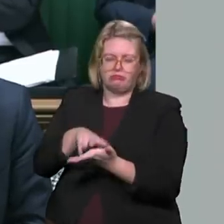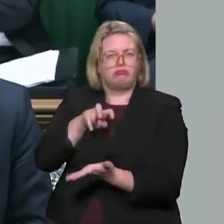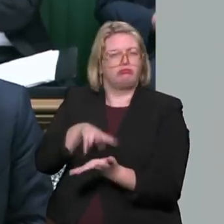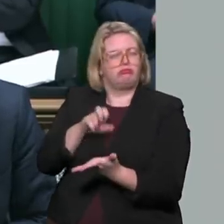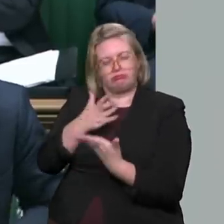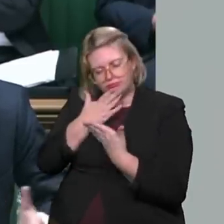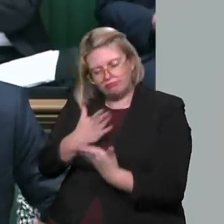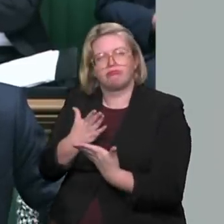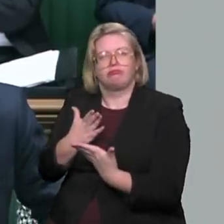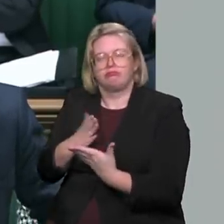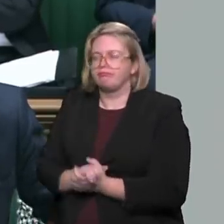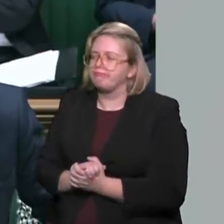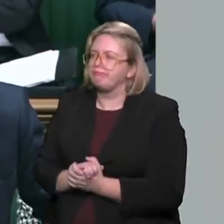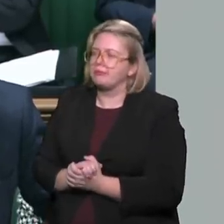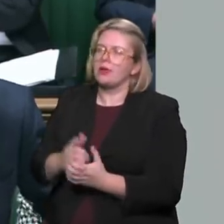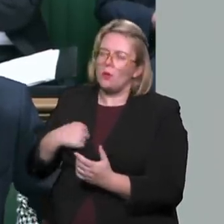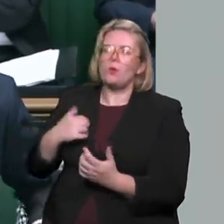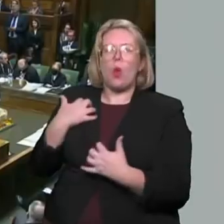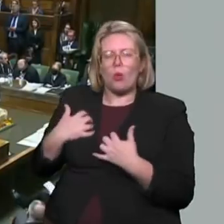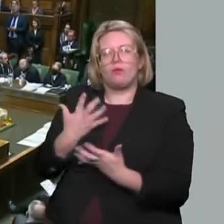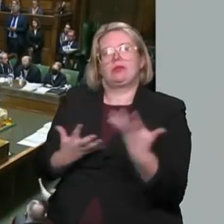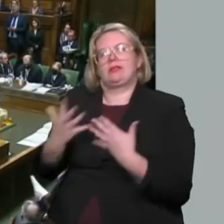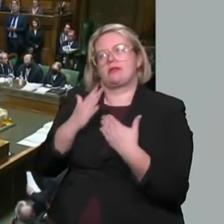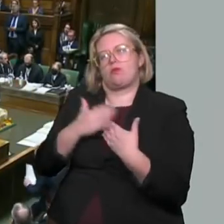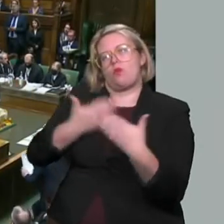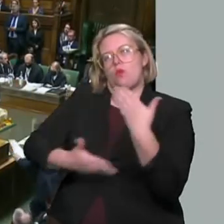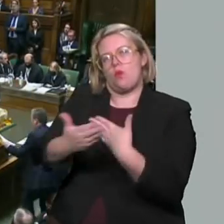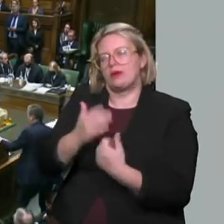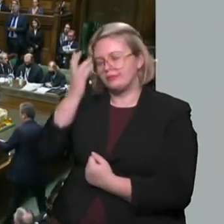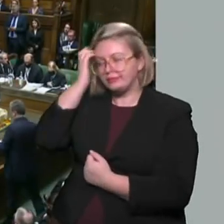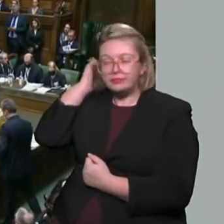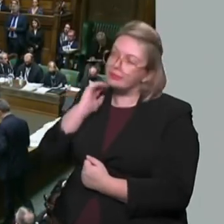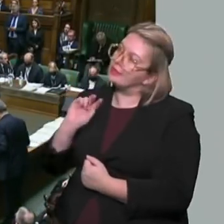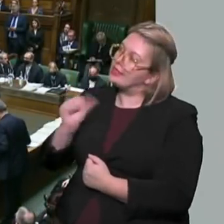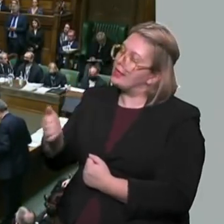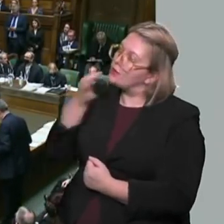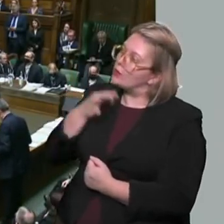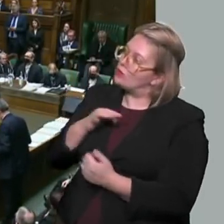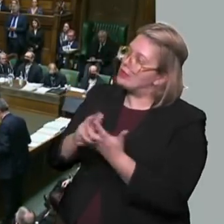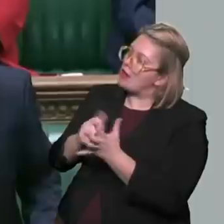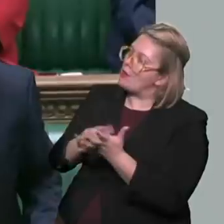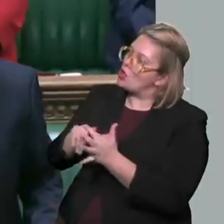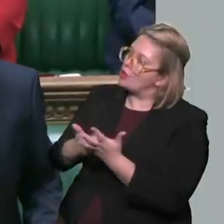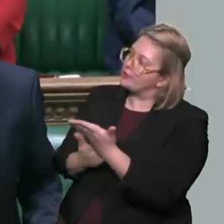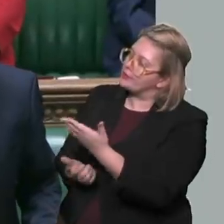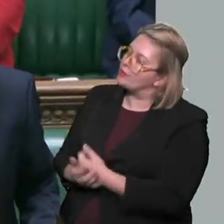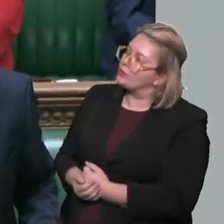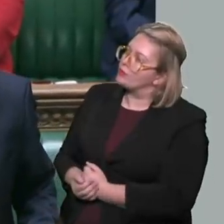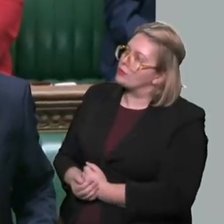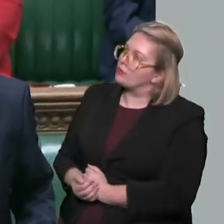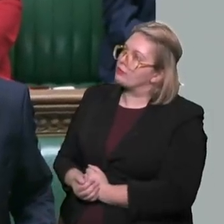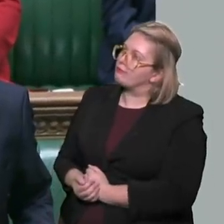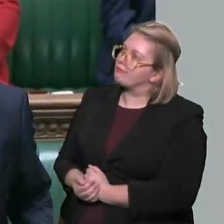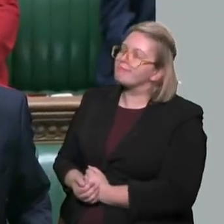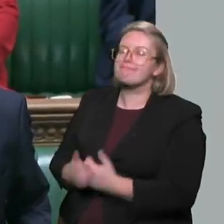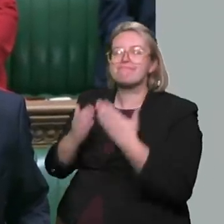his support. We look forward to that. Prime Kier Starmer Thank you, Mr Speaker. I thank the Prime Minister. I think,